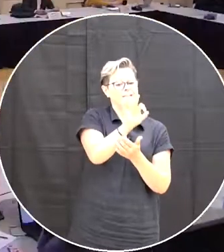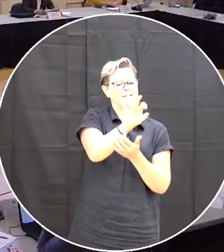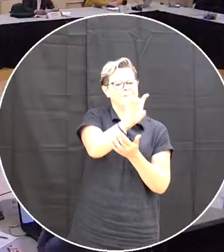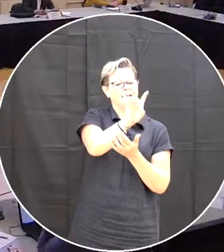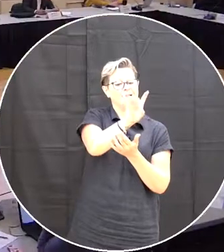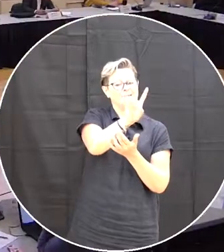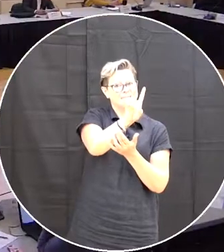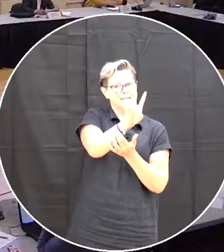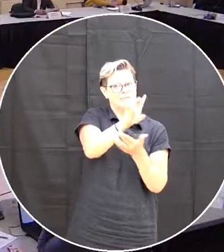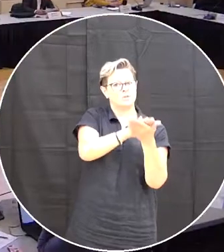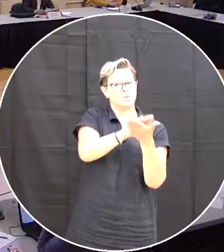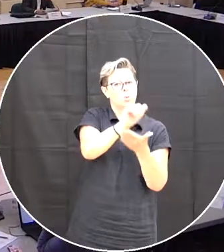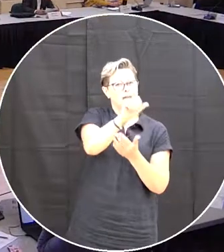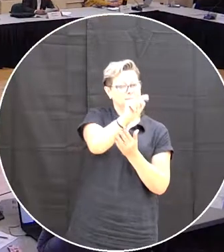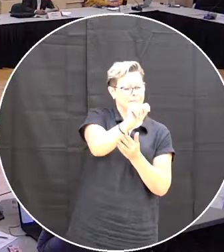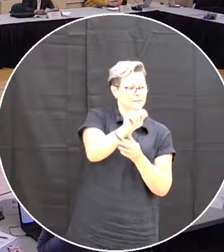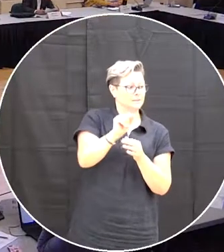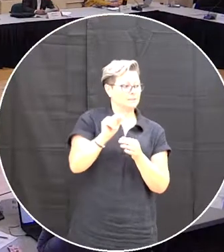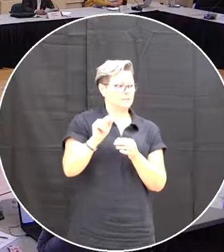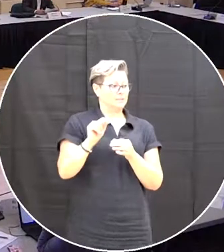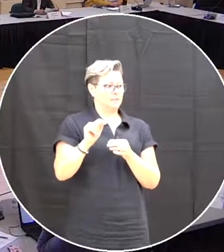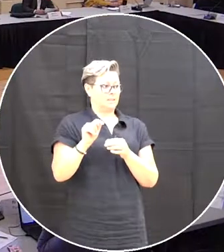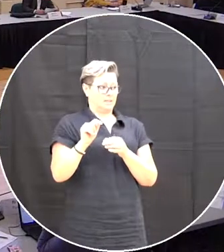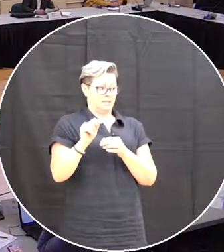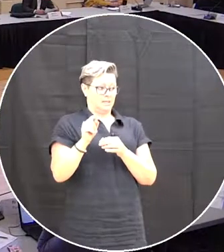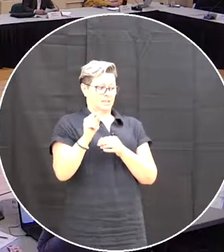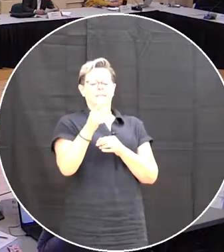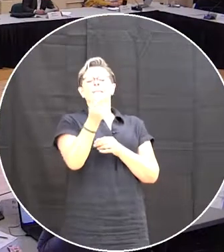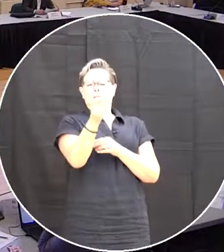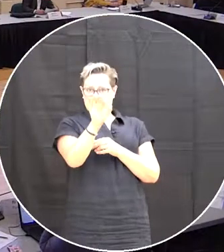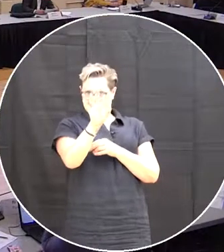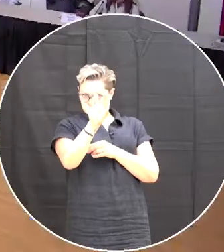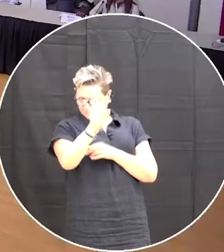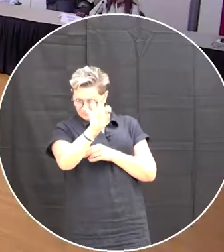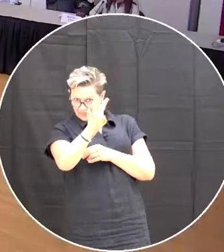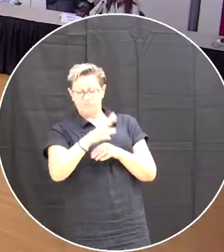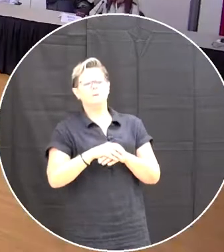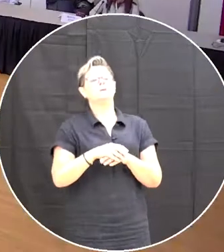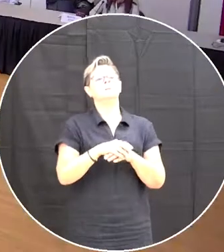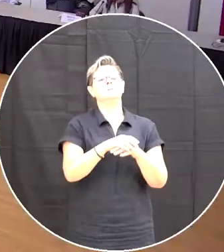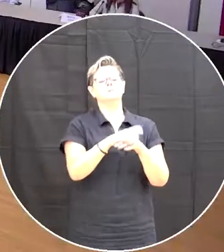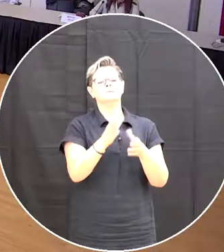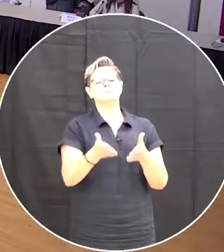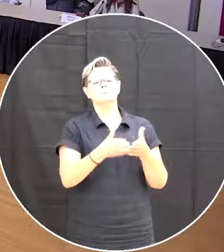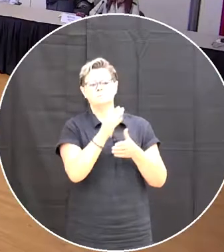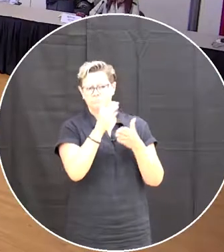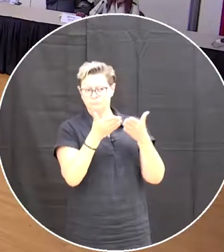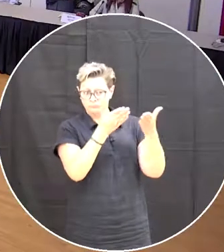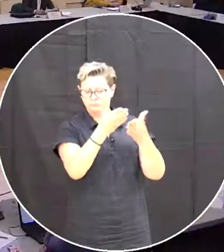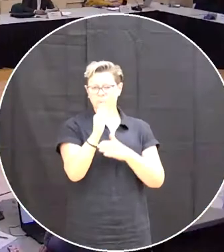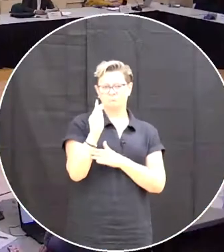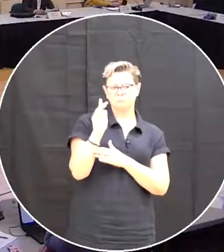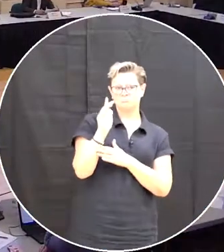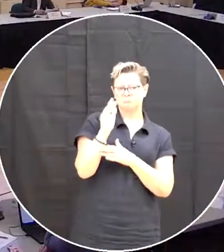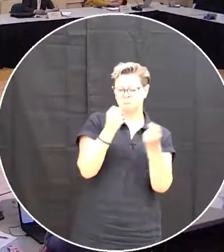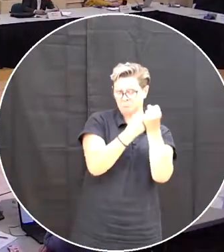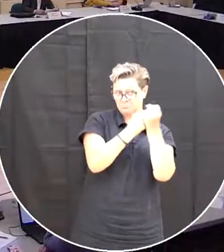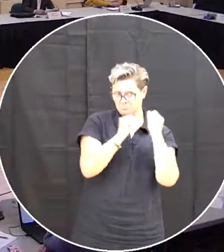moved Can I get a second or win scarred or seconds? All Discussion? Hearing none all in favor?